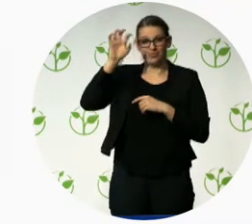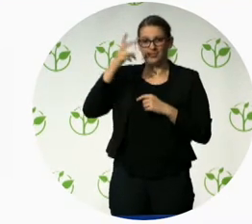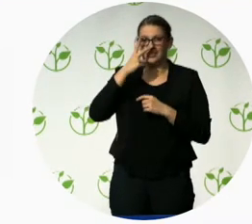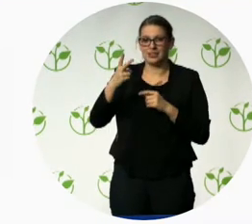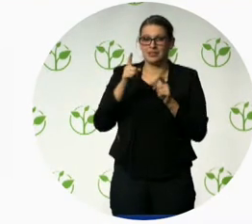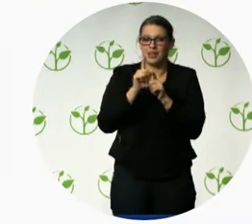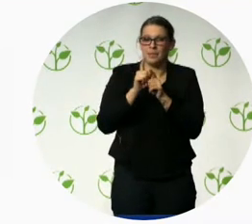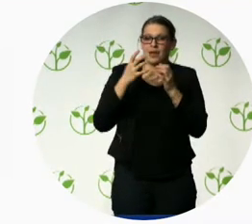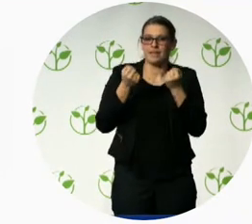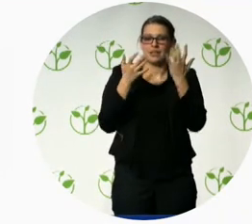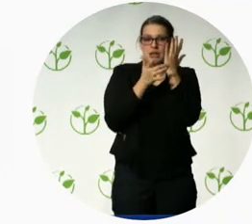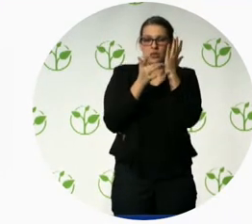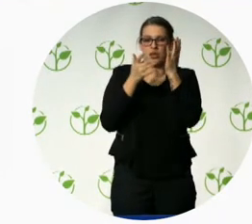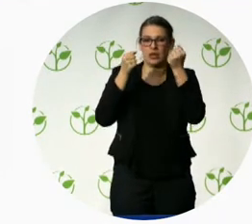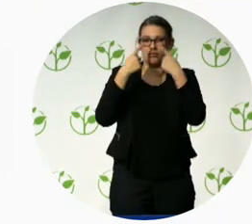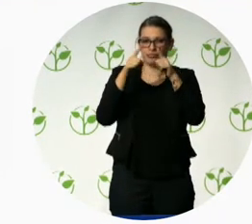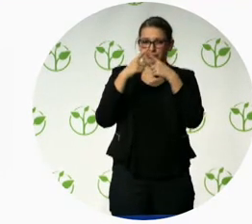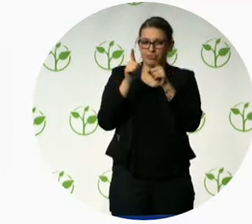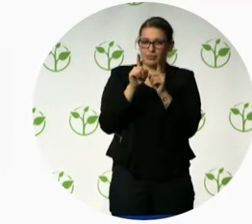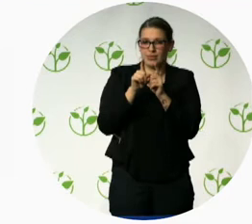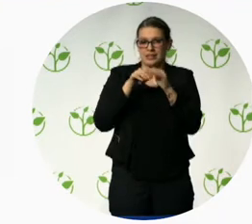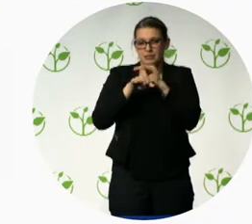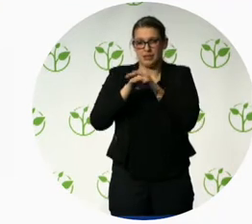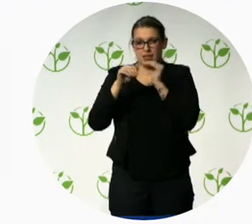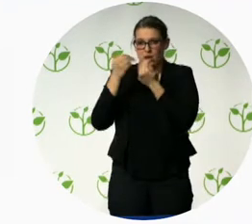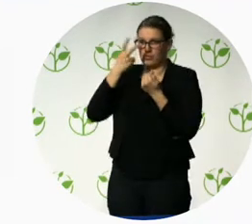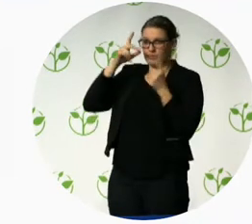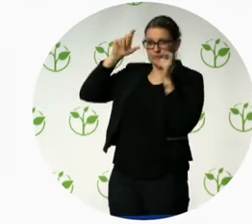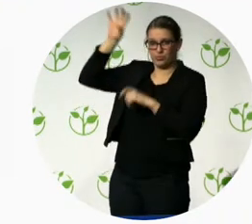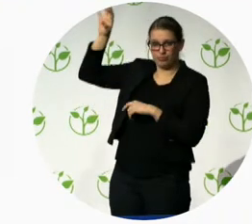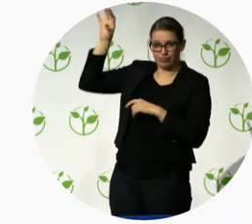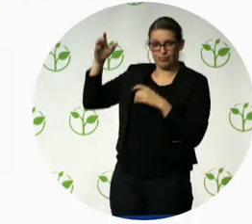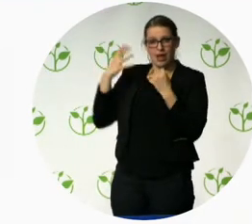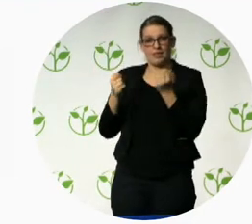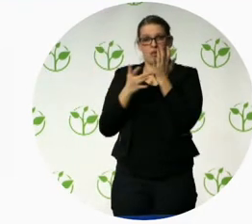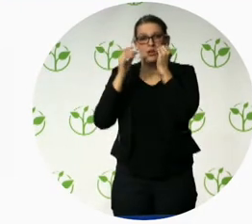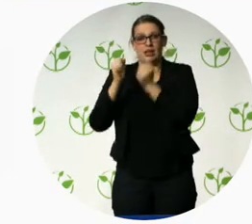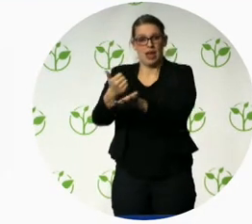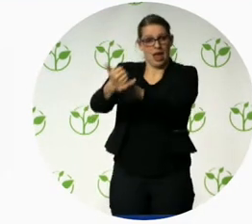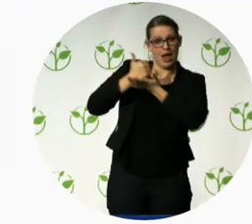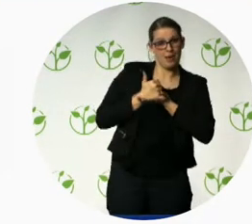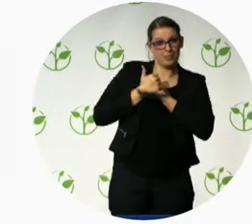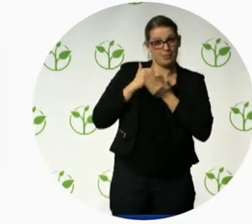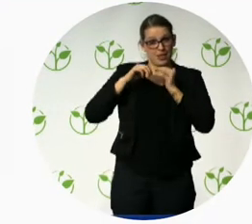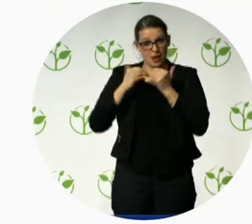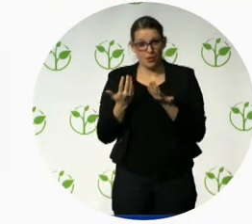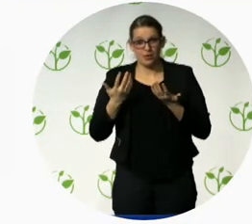be leaders within their organizations. But I just wanted to call out this first one, which is Andrej, in the first video. This is a website I can share with